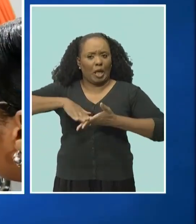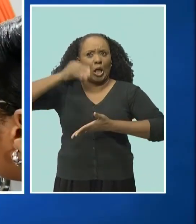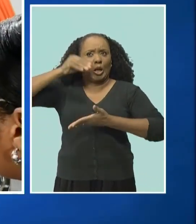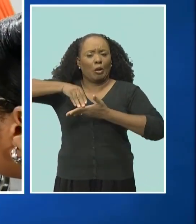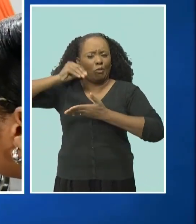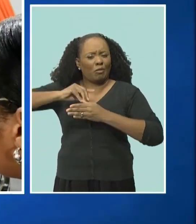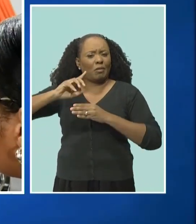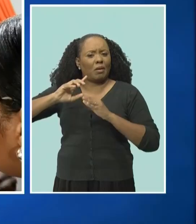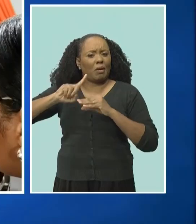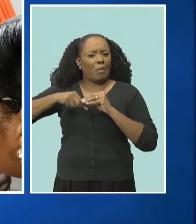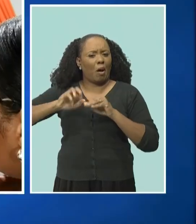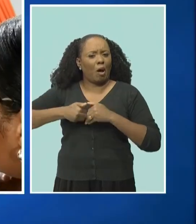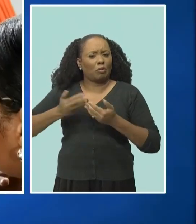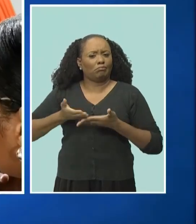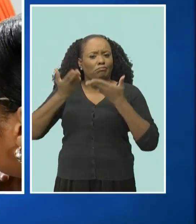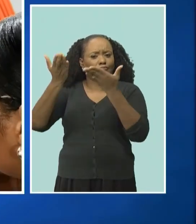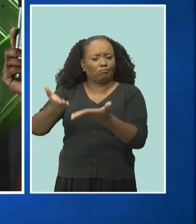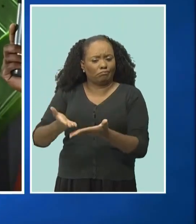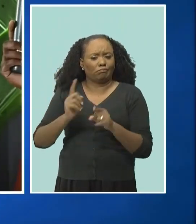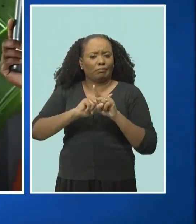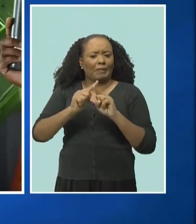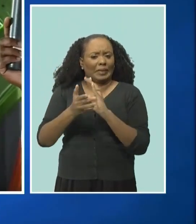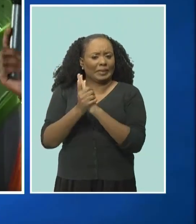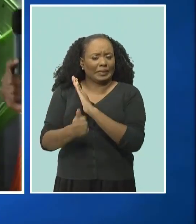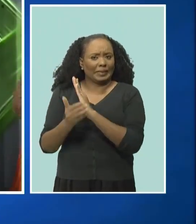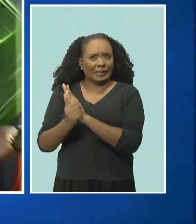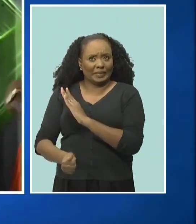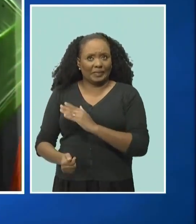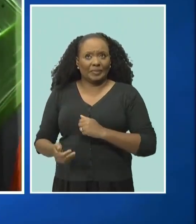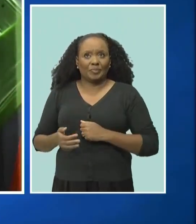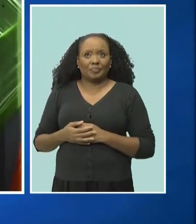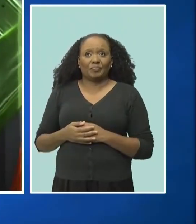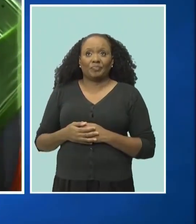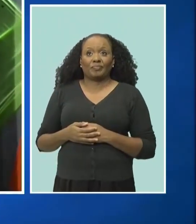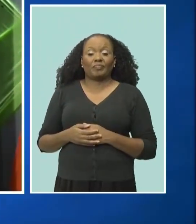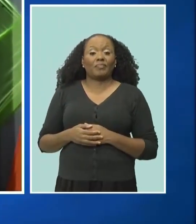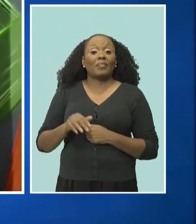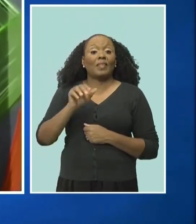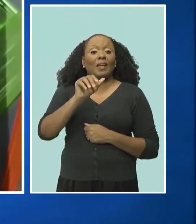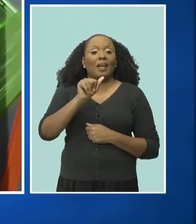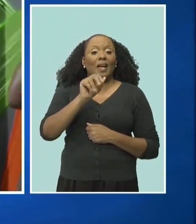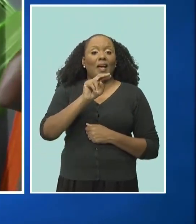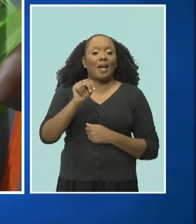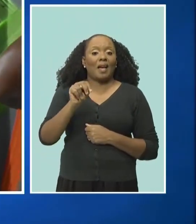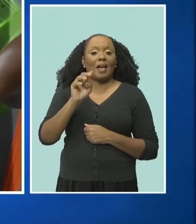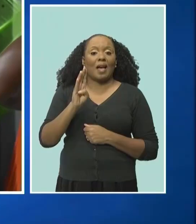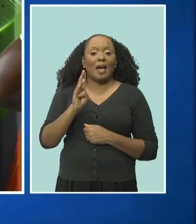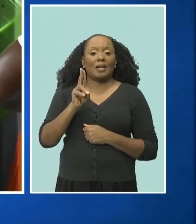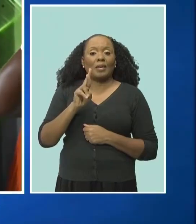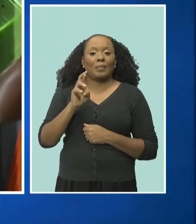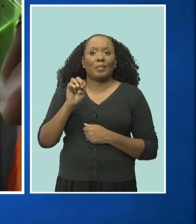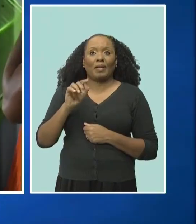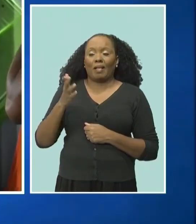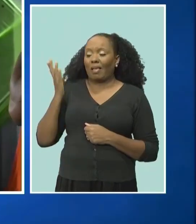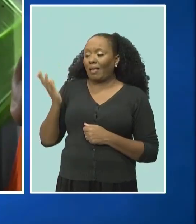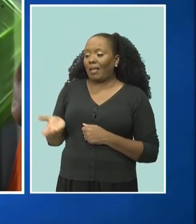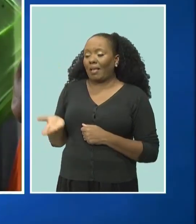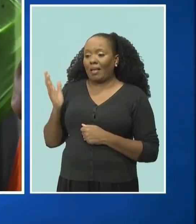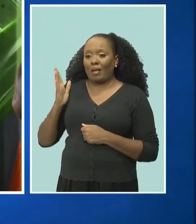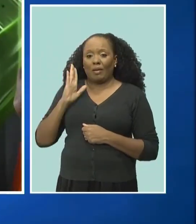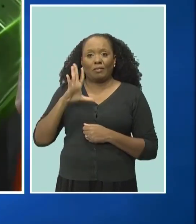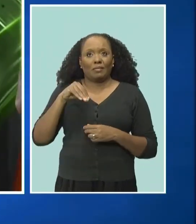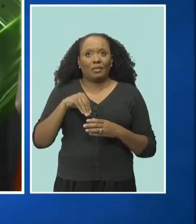-presentation and working skills. Anne Burrell, one of five international chefs who will be a part of this year's Food and Rum,